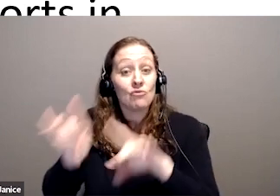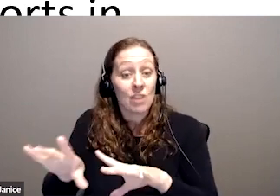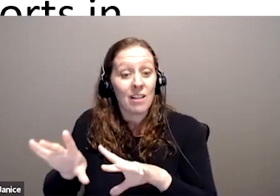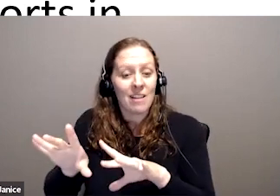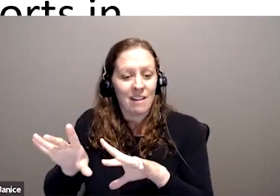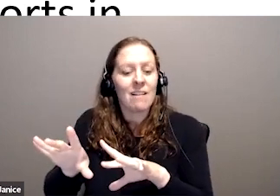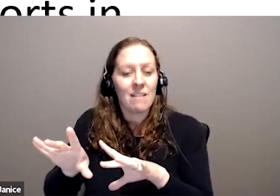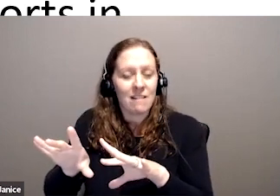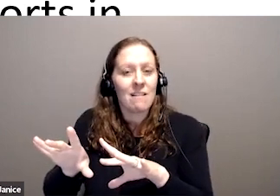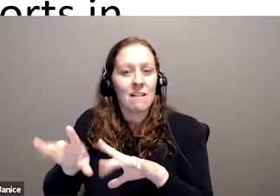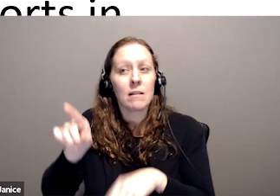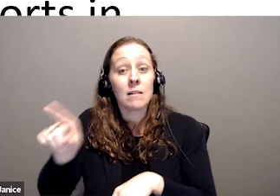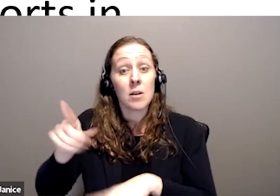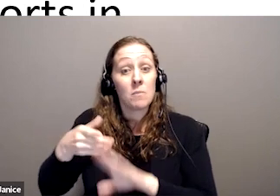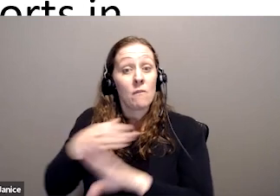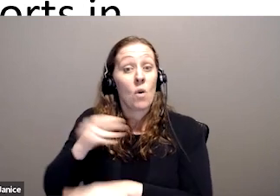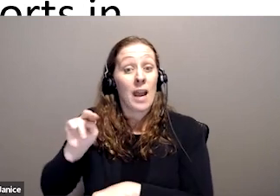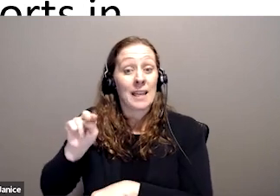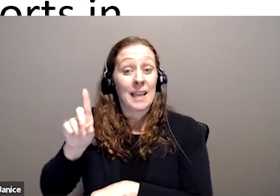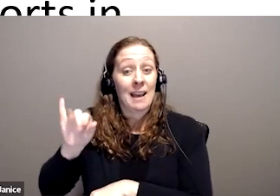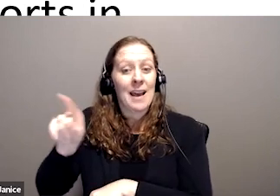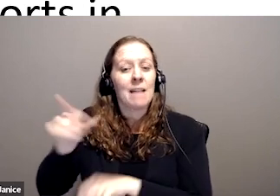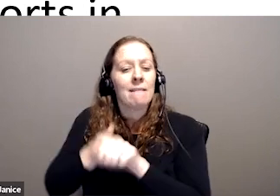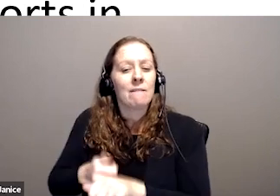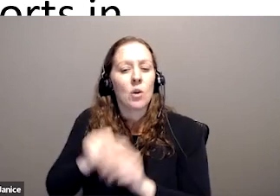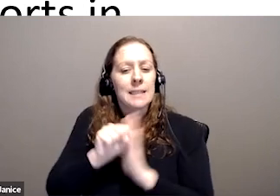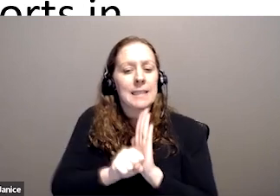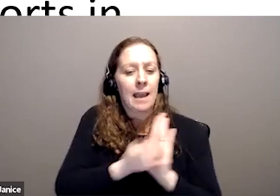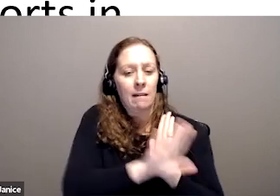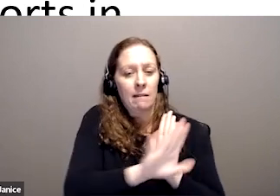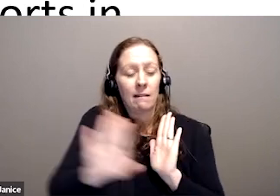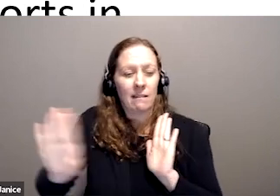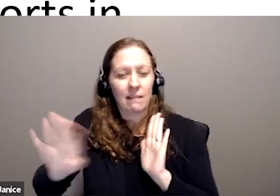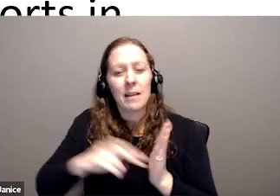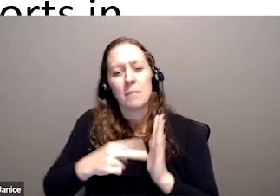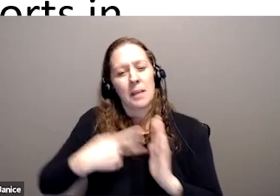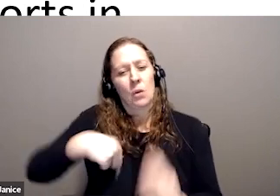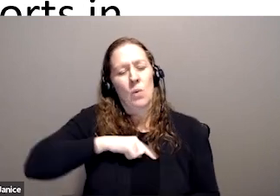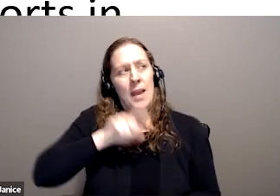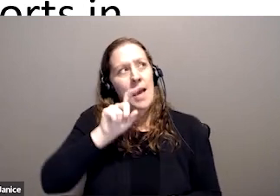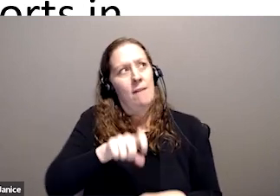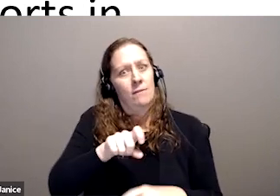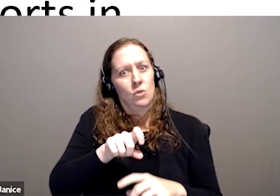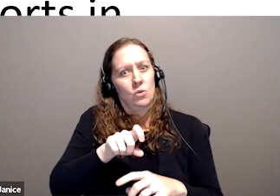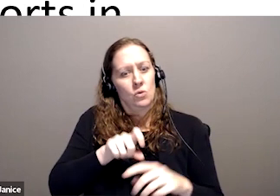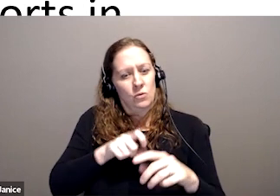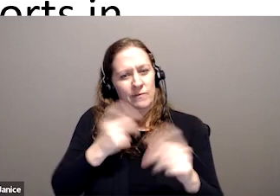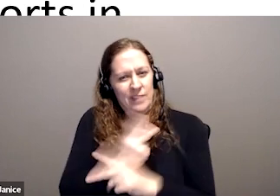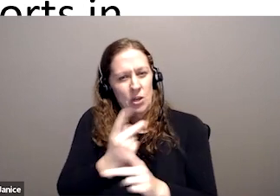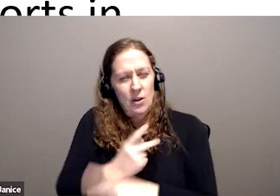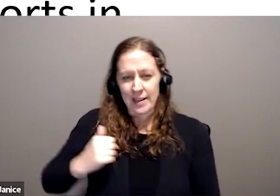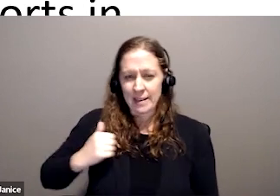state-based system prior to NDIS, we're really needing to look at what could be created in Canada